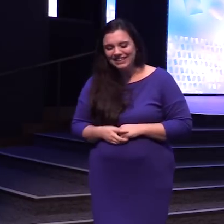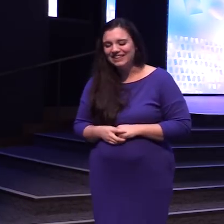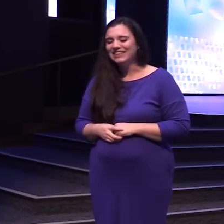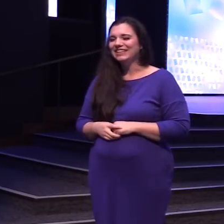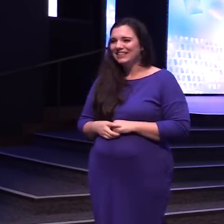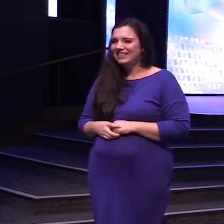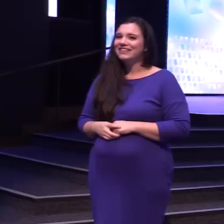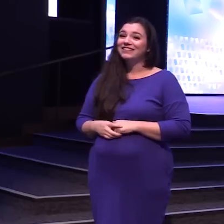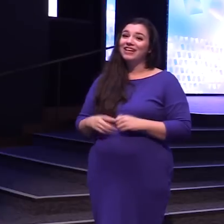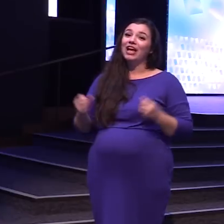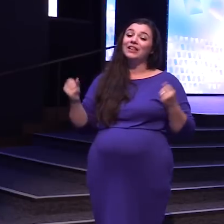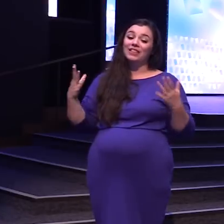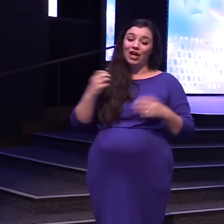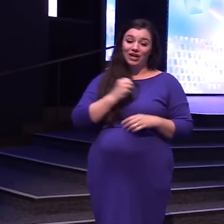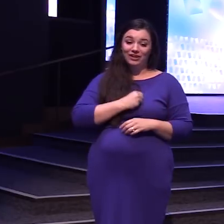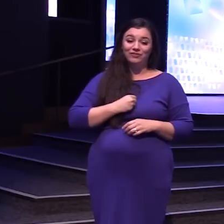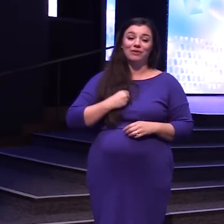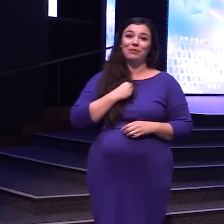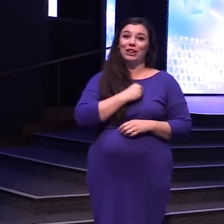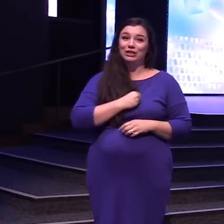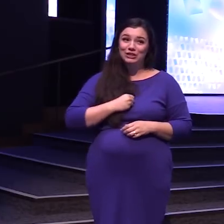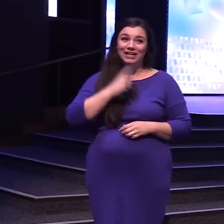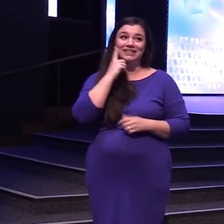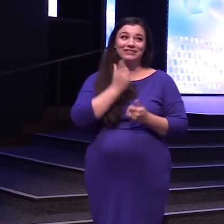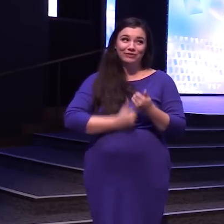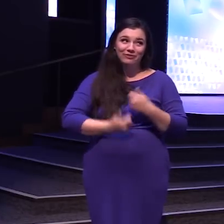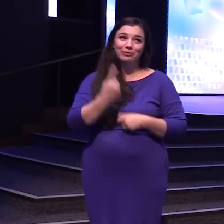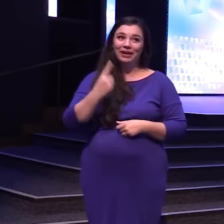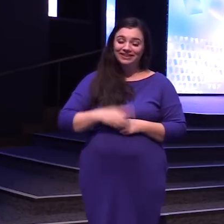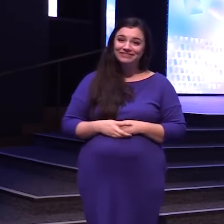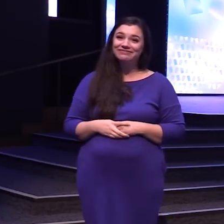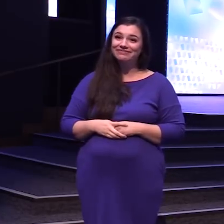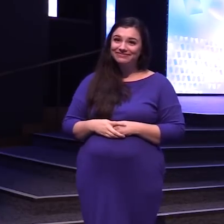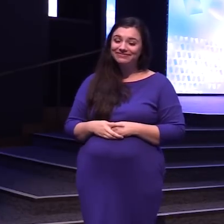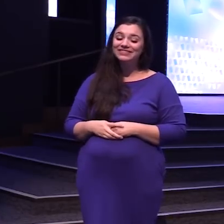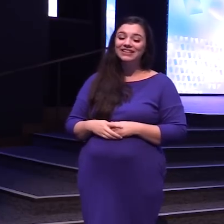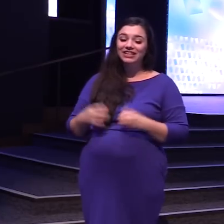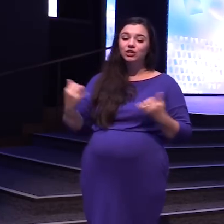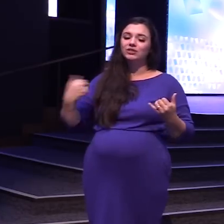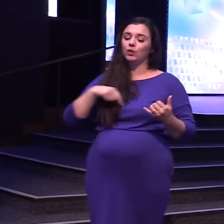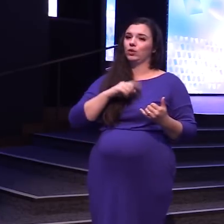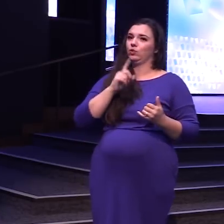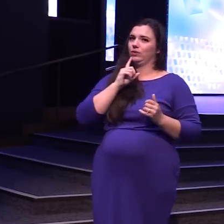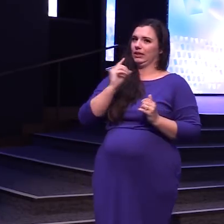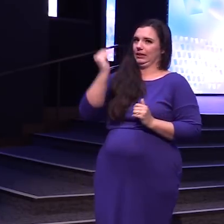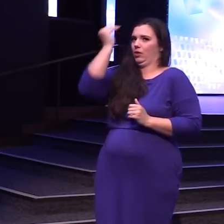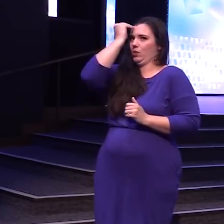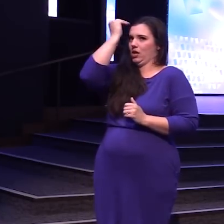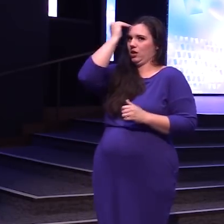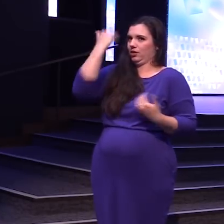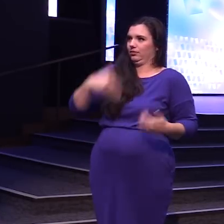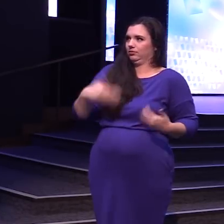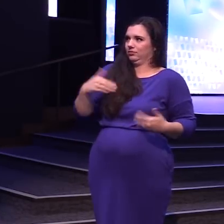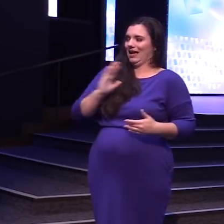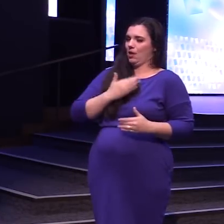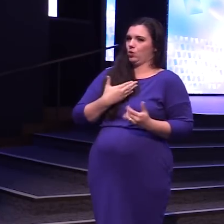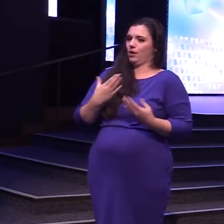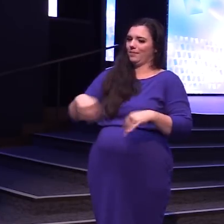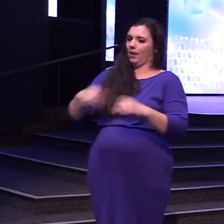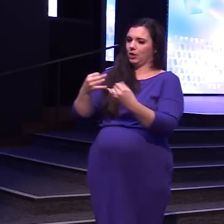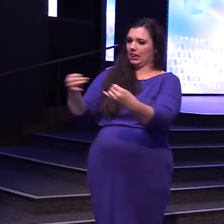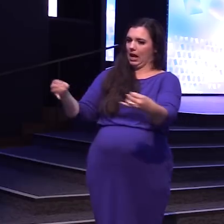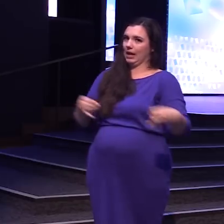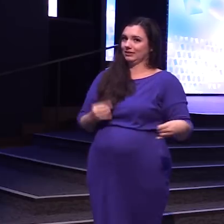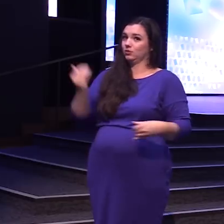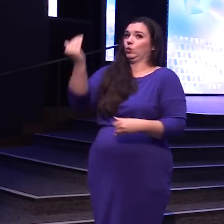A lot of apologies All around So now we are Very keenly aware Of our property lines